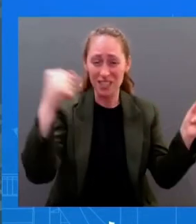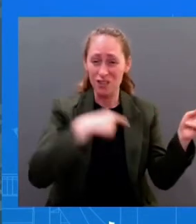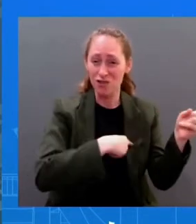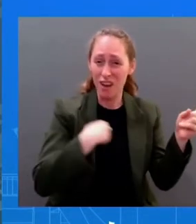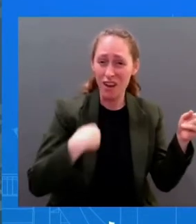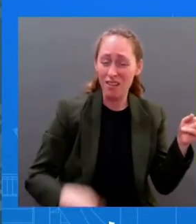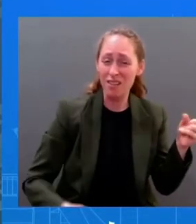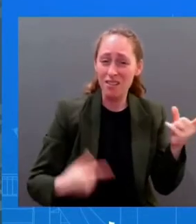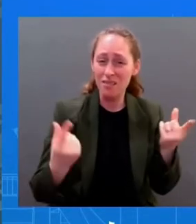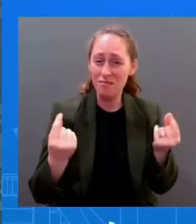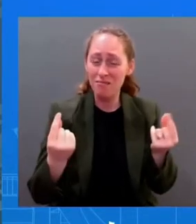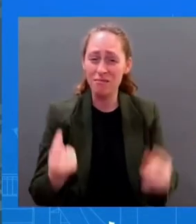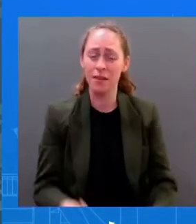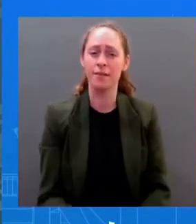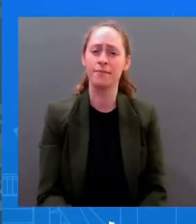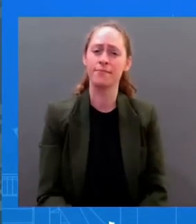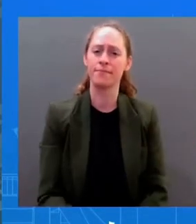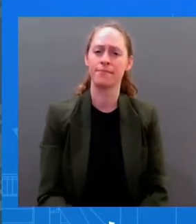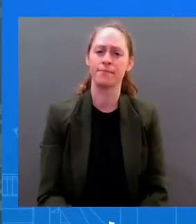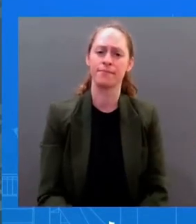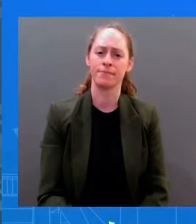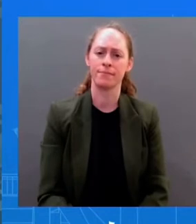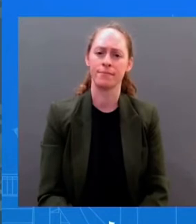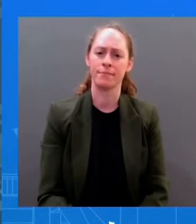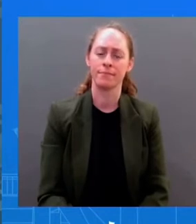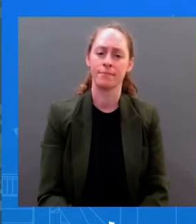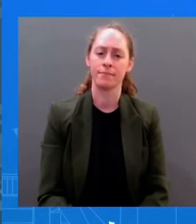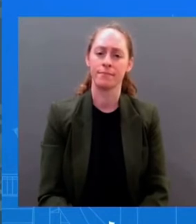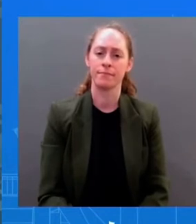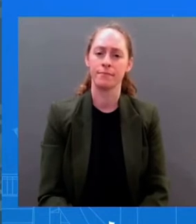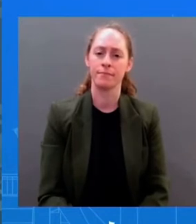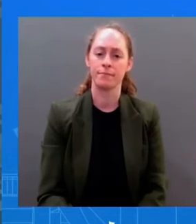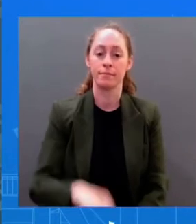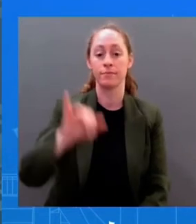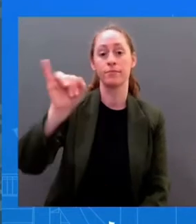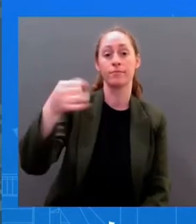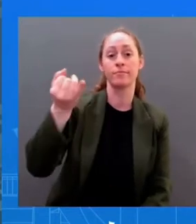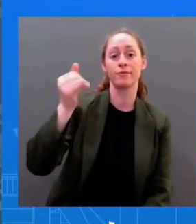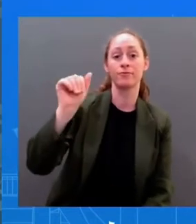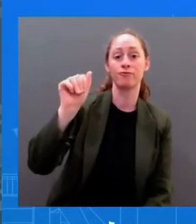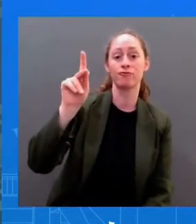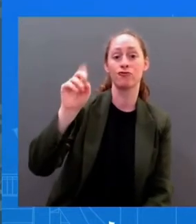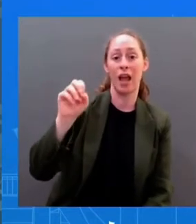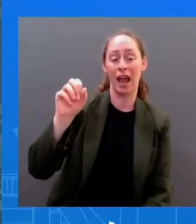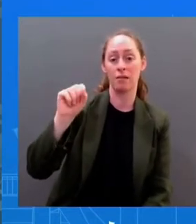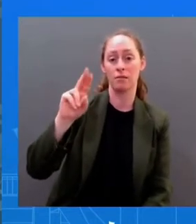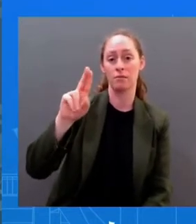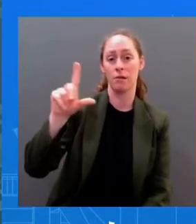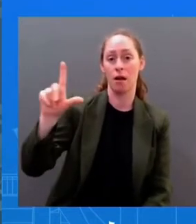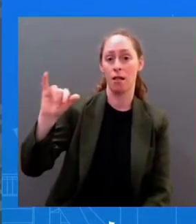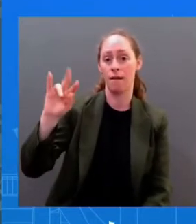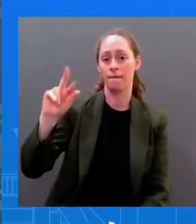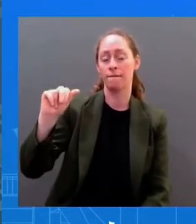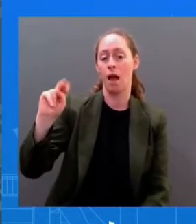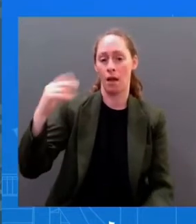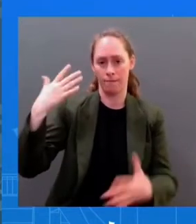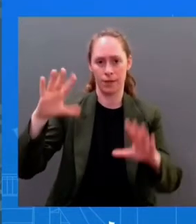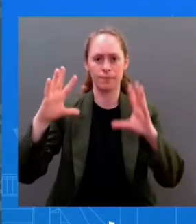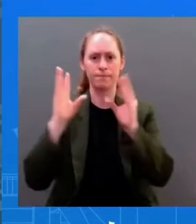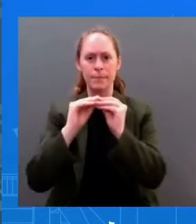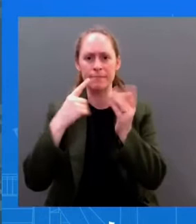Advisor, Jake Sullivan, met today with Chinese Communist Party, Malteboro, member and director of the Office of the Foreign